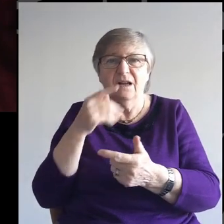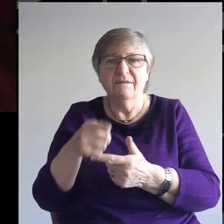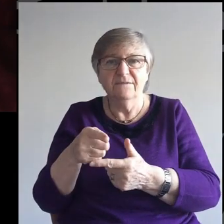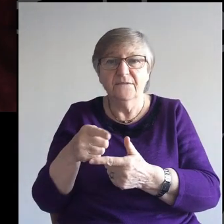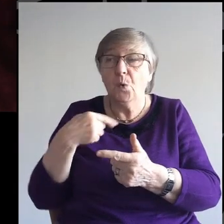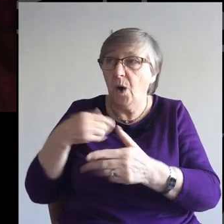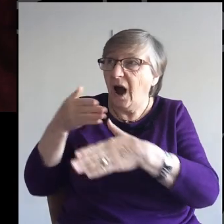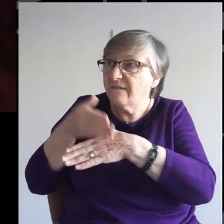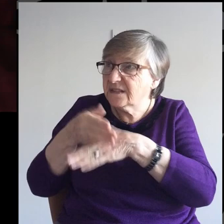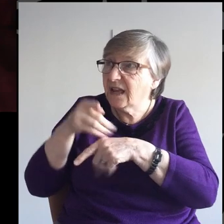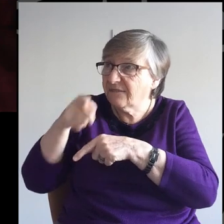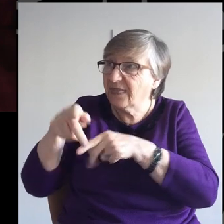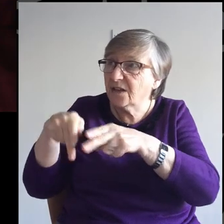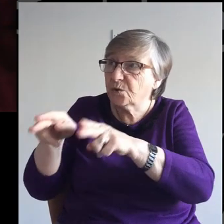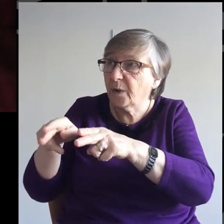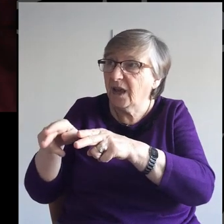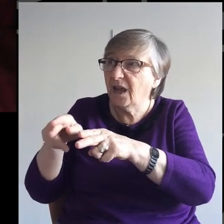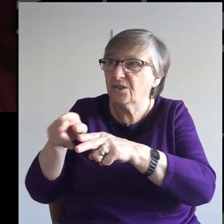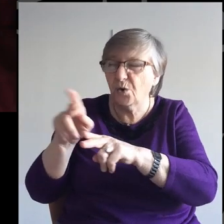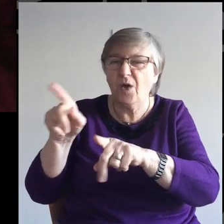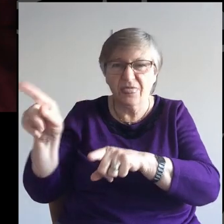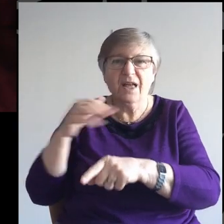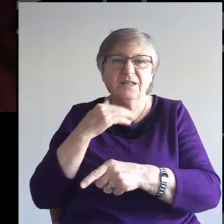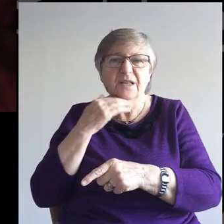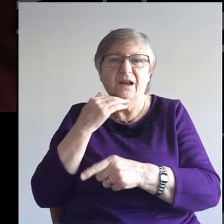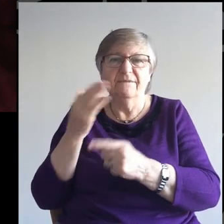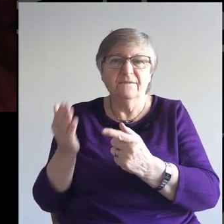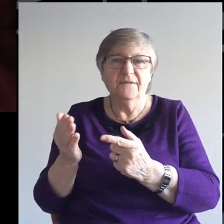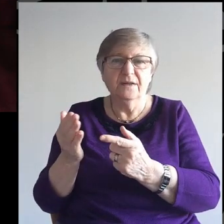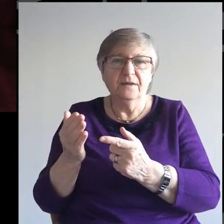I've served you in this way and so I don't have to serve you in that way.